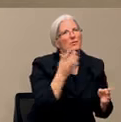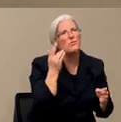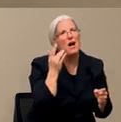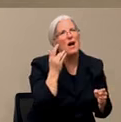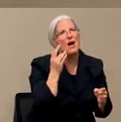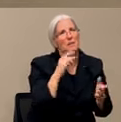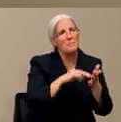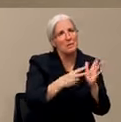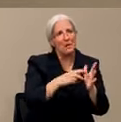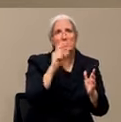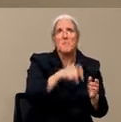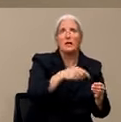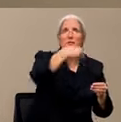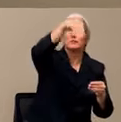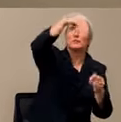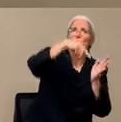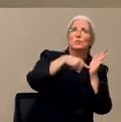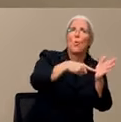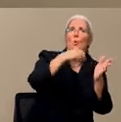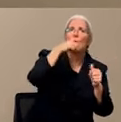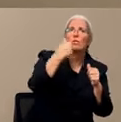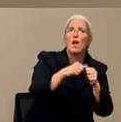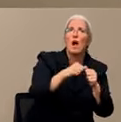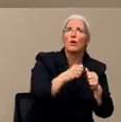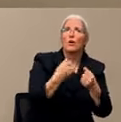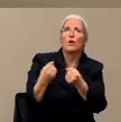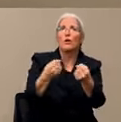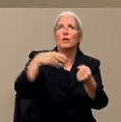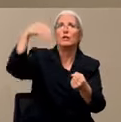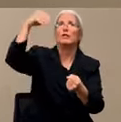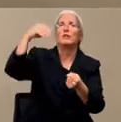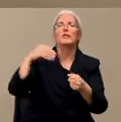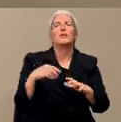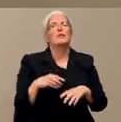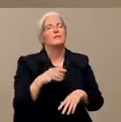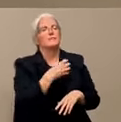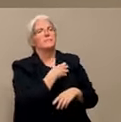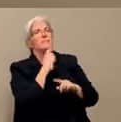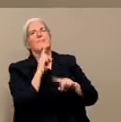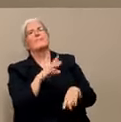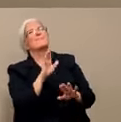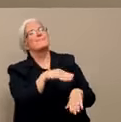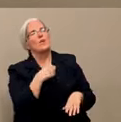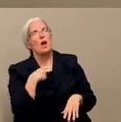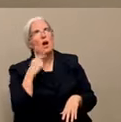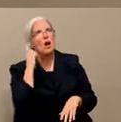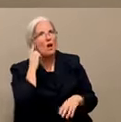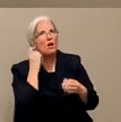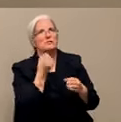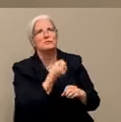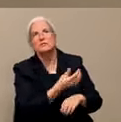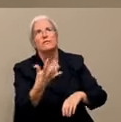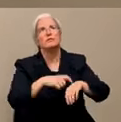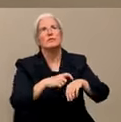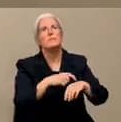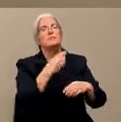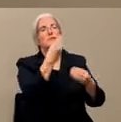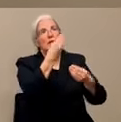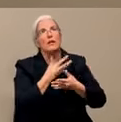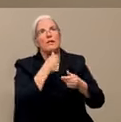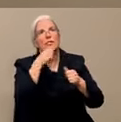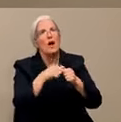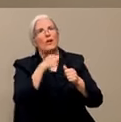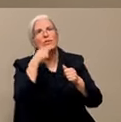Stanislaus County? Yeah, I've had this question several times this week. And the simplest answer is they're not needed. Everyone